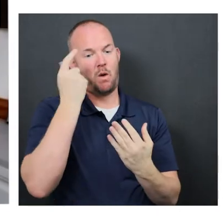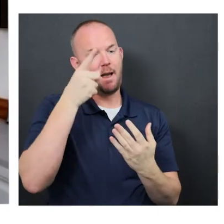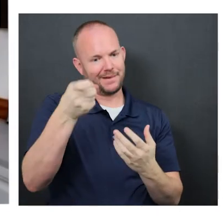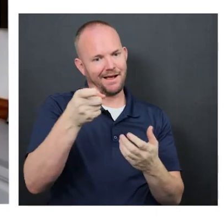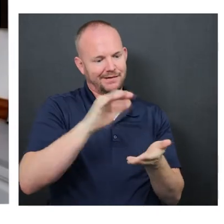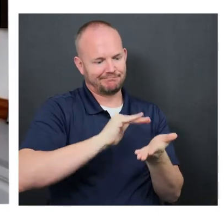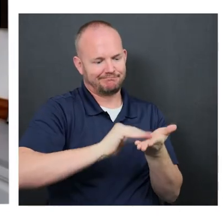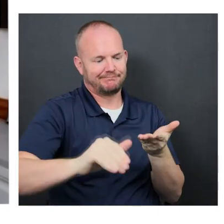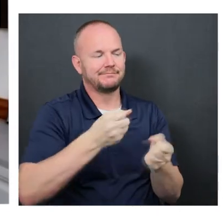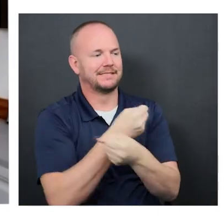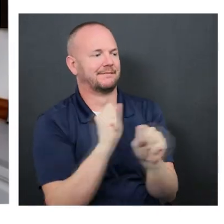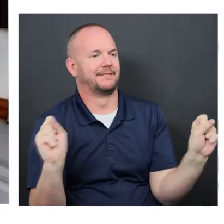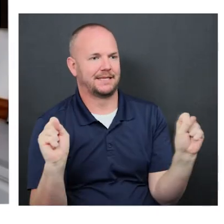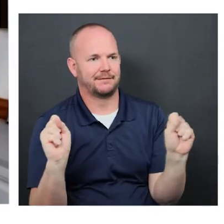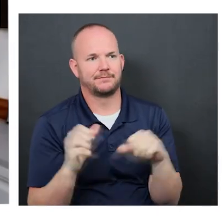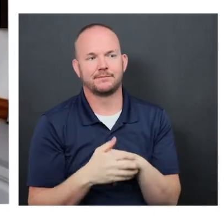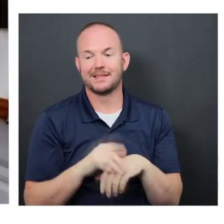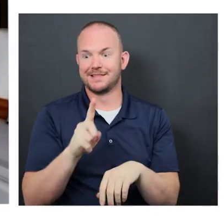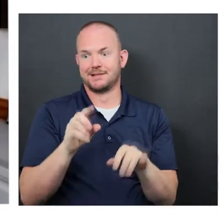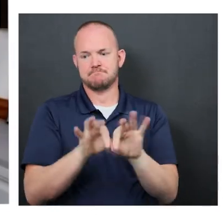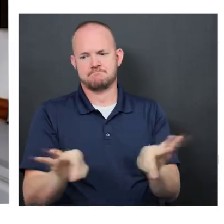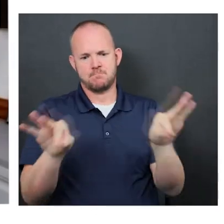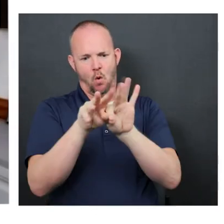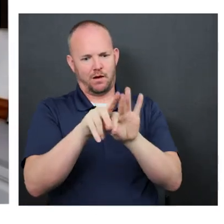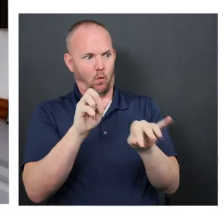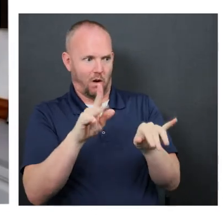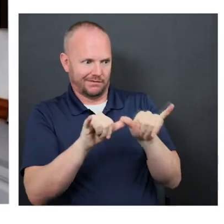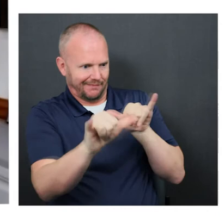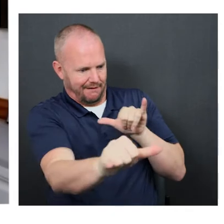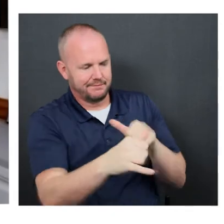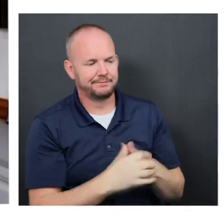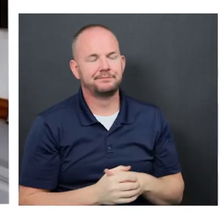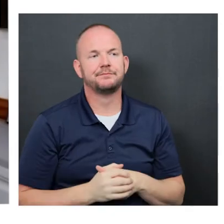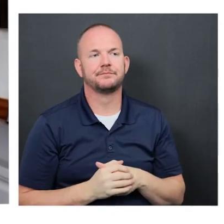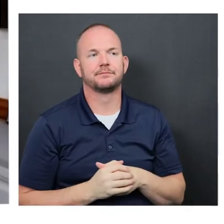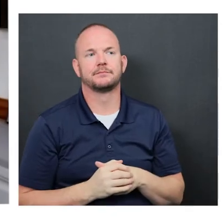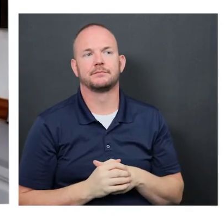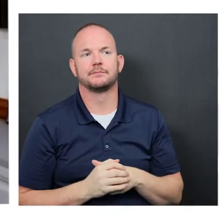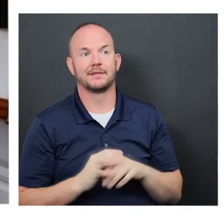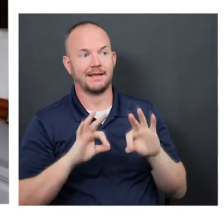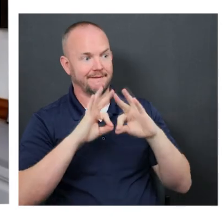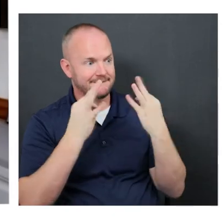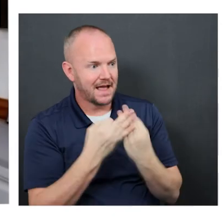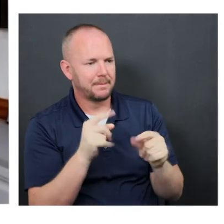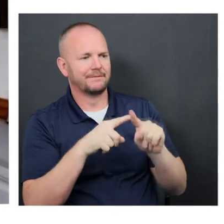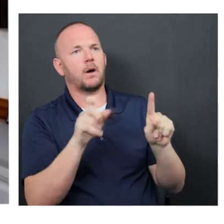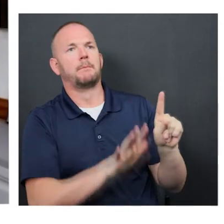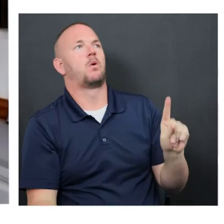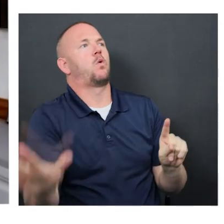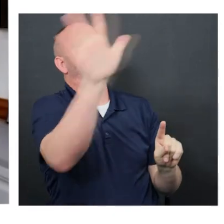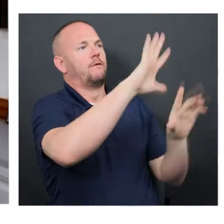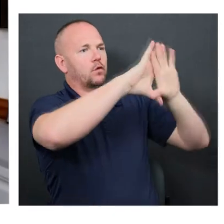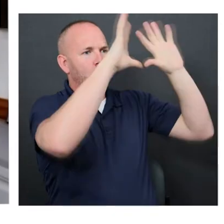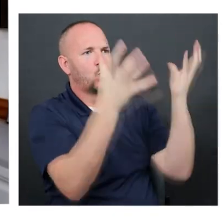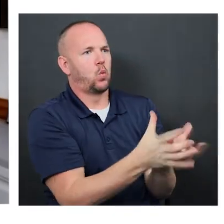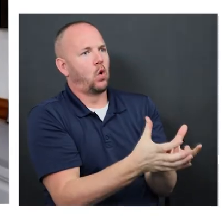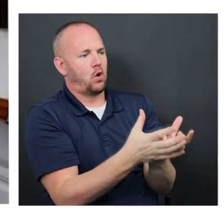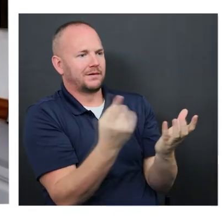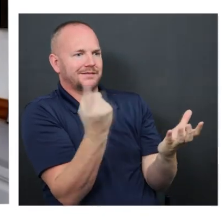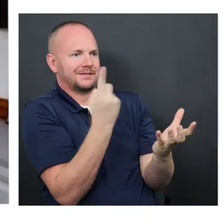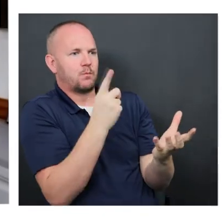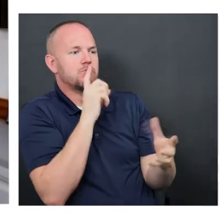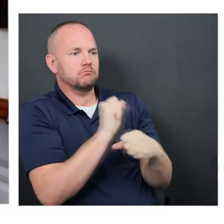discharge, you know, so that's going to stay because families are all over the world. So if somebody wants to see their loved one while they're in the hospital,